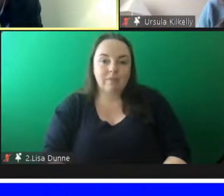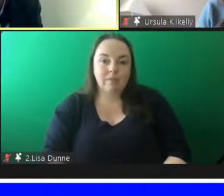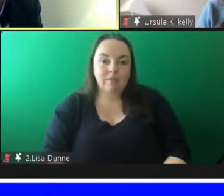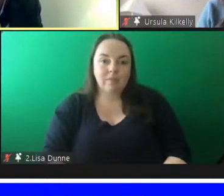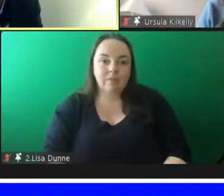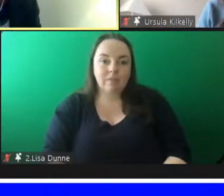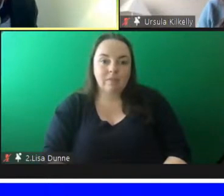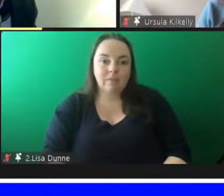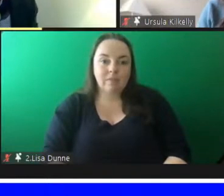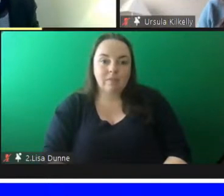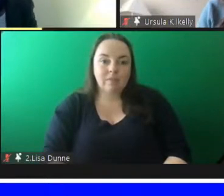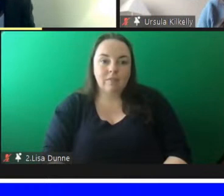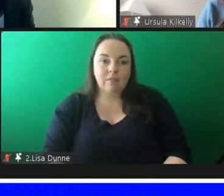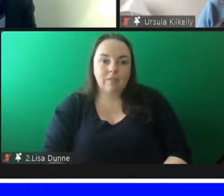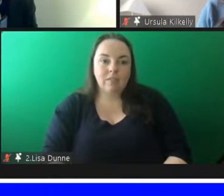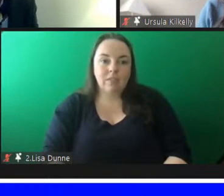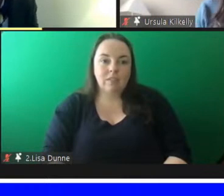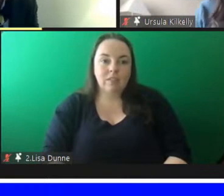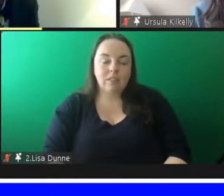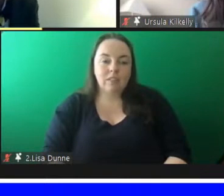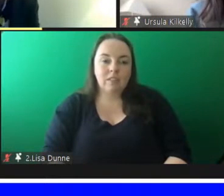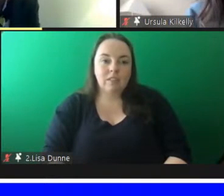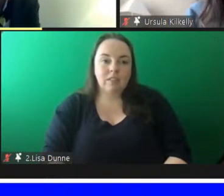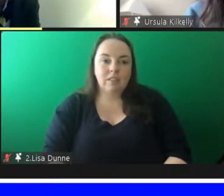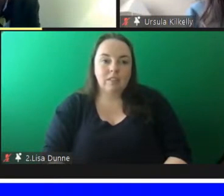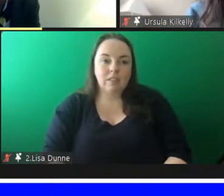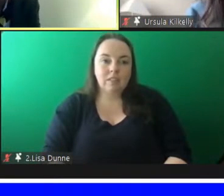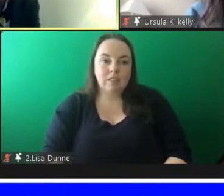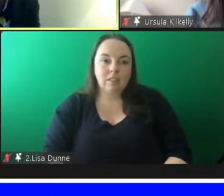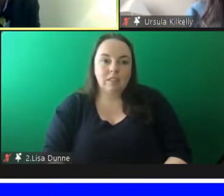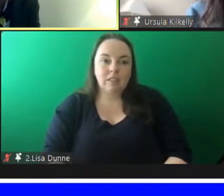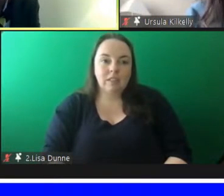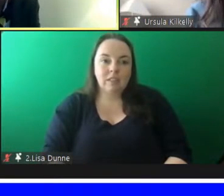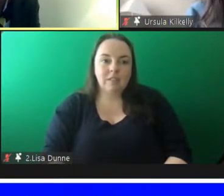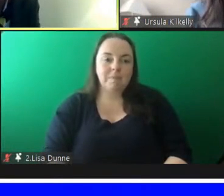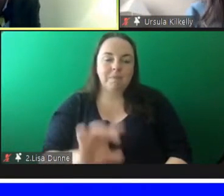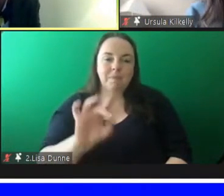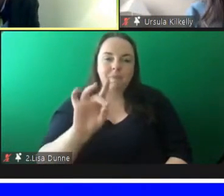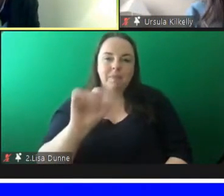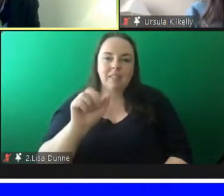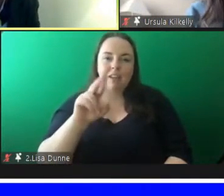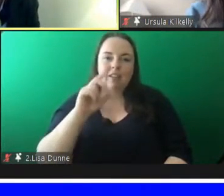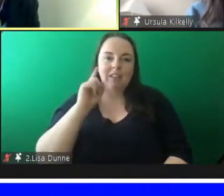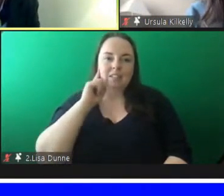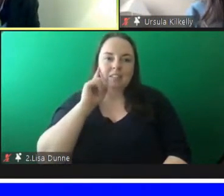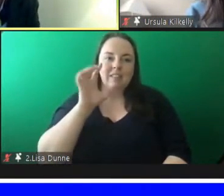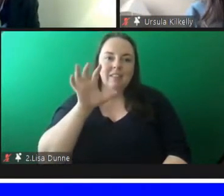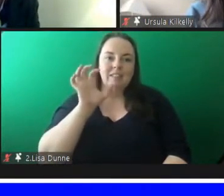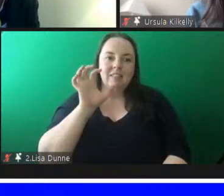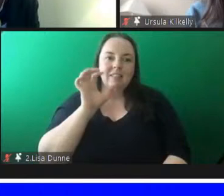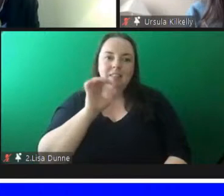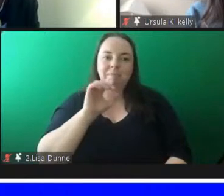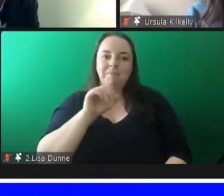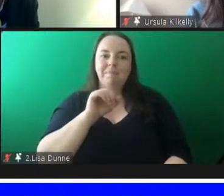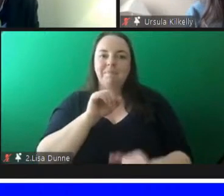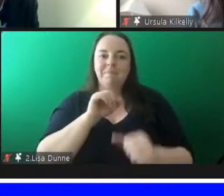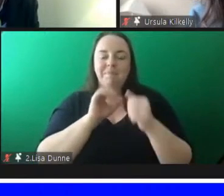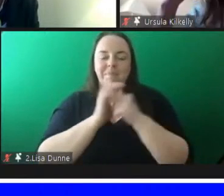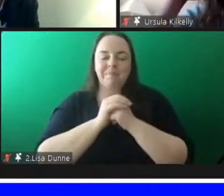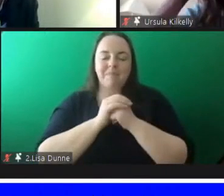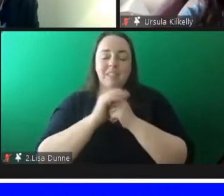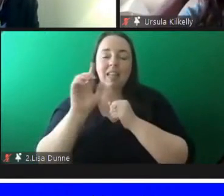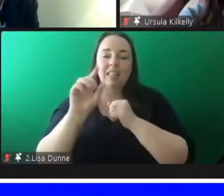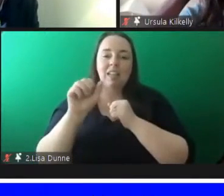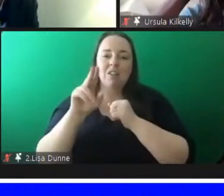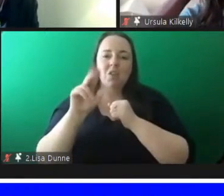think uh to be fair i